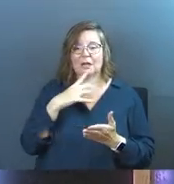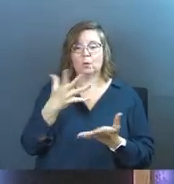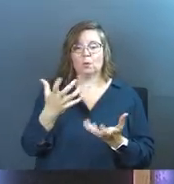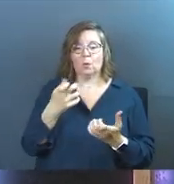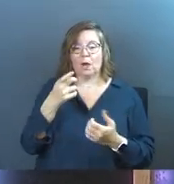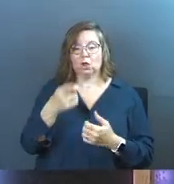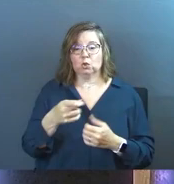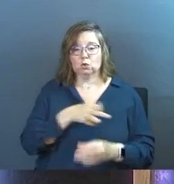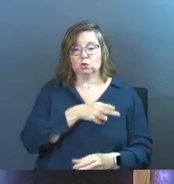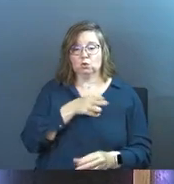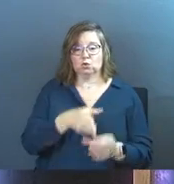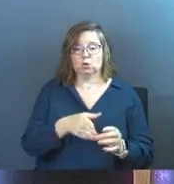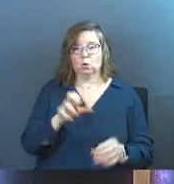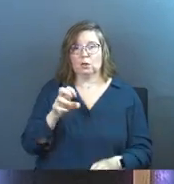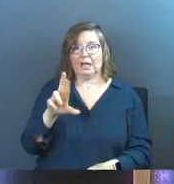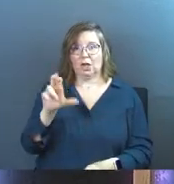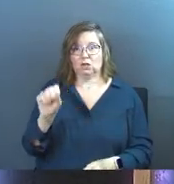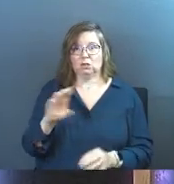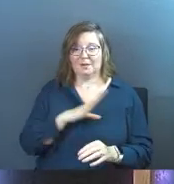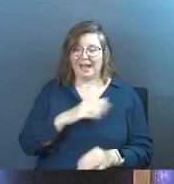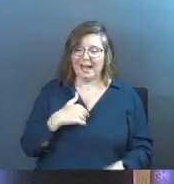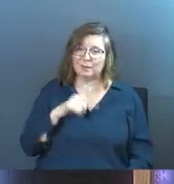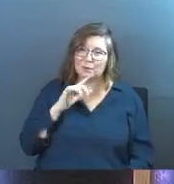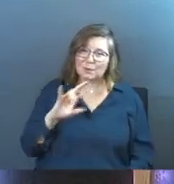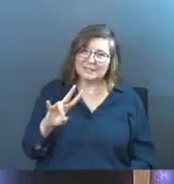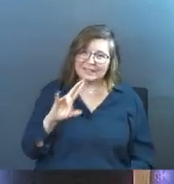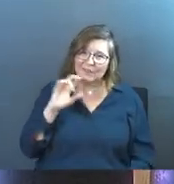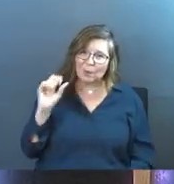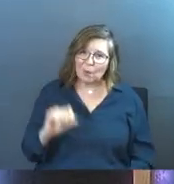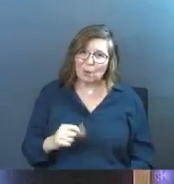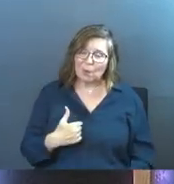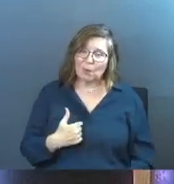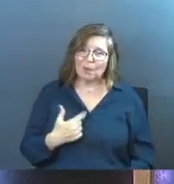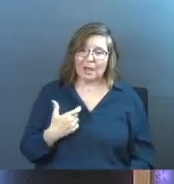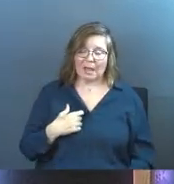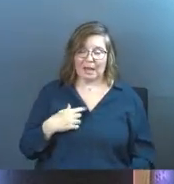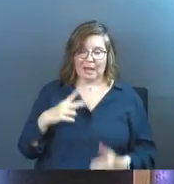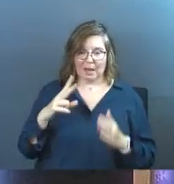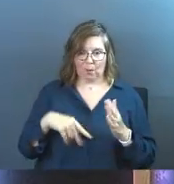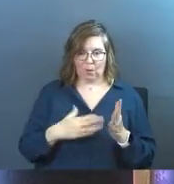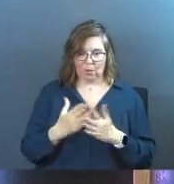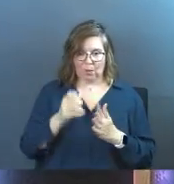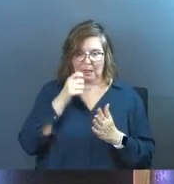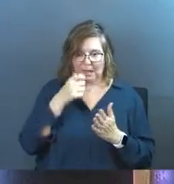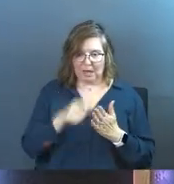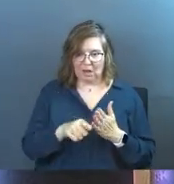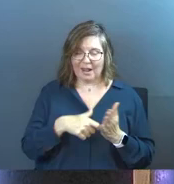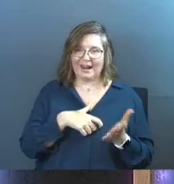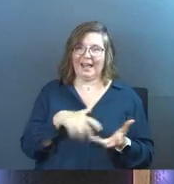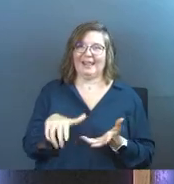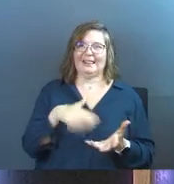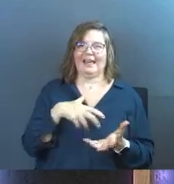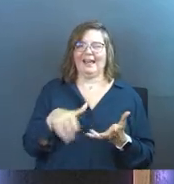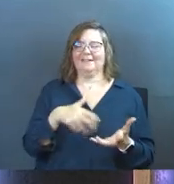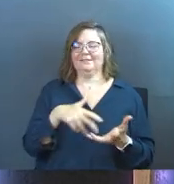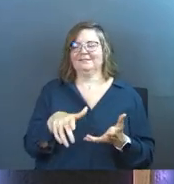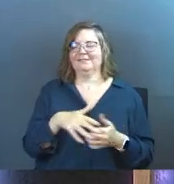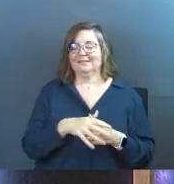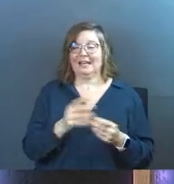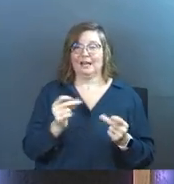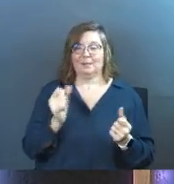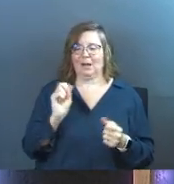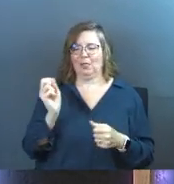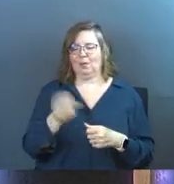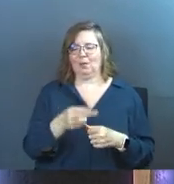we would like you to join the eldership. I was 27 years old. And I read through that letter and I laughed out loud and